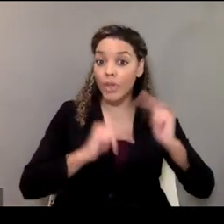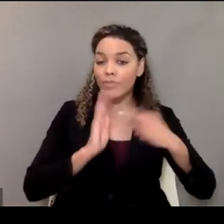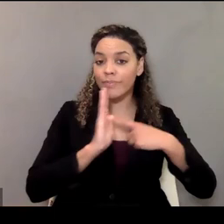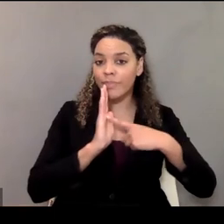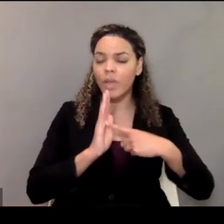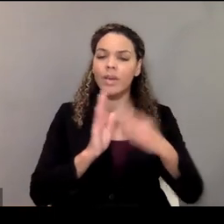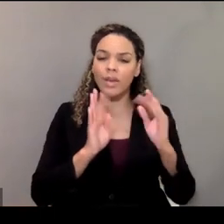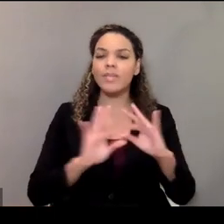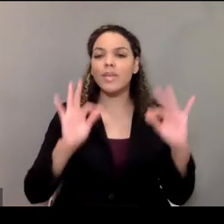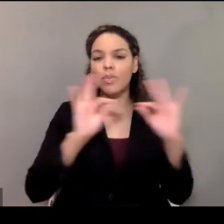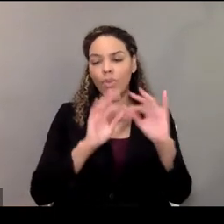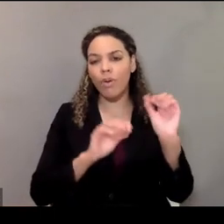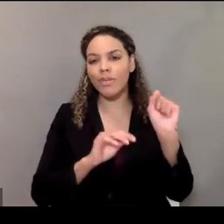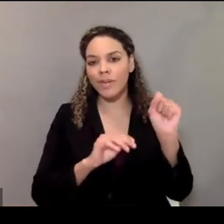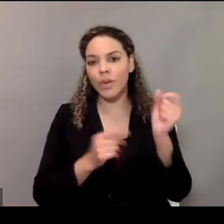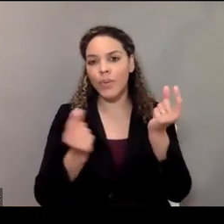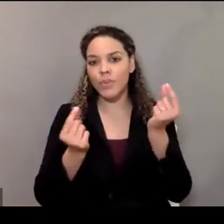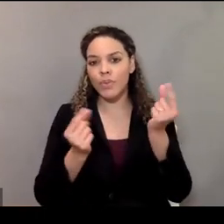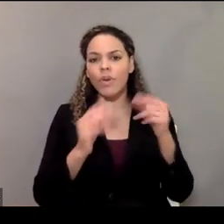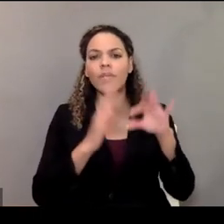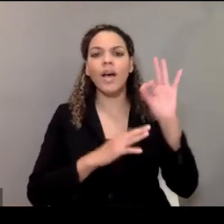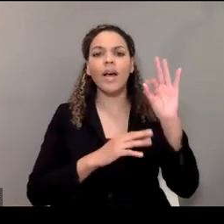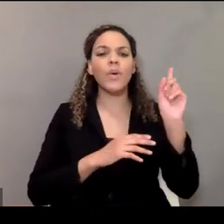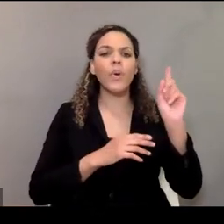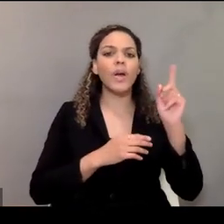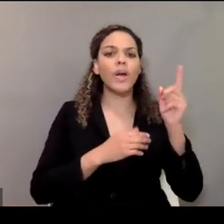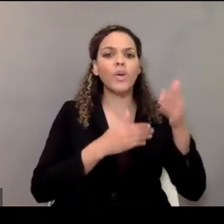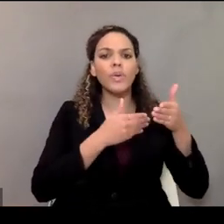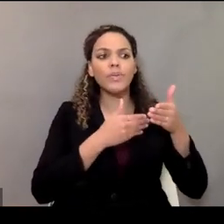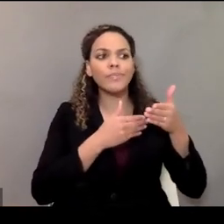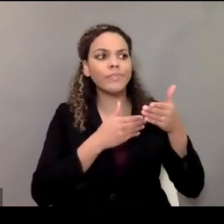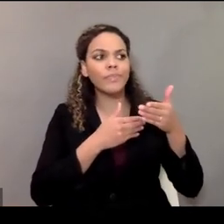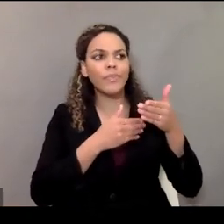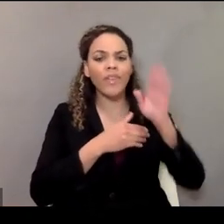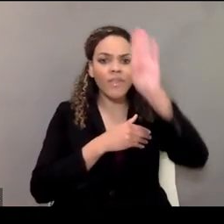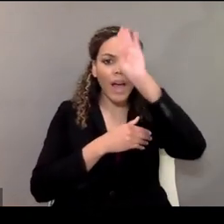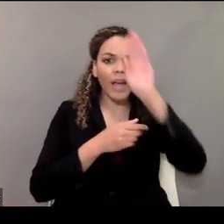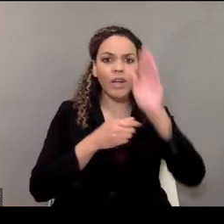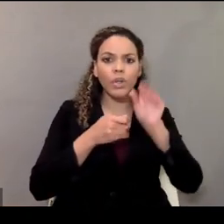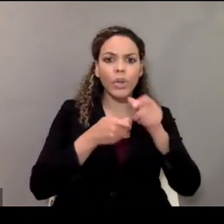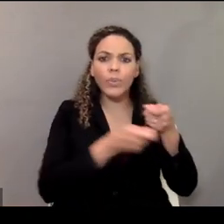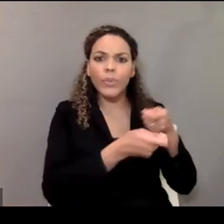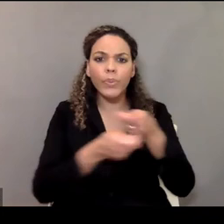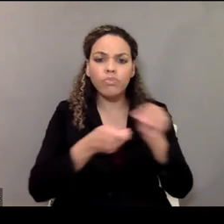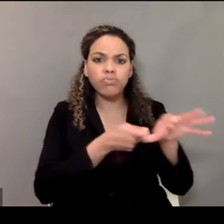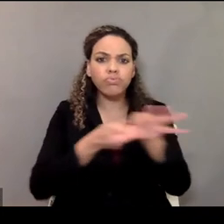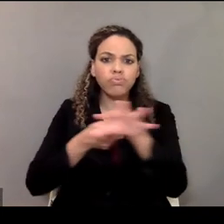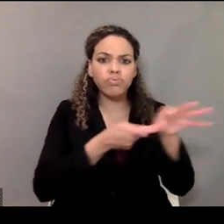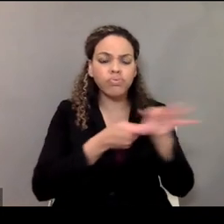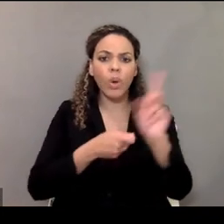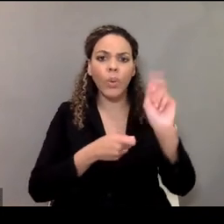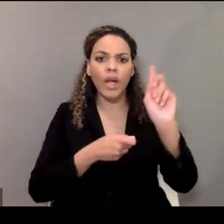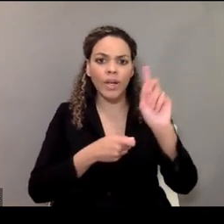you certainly want to find out where the nearest fire extinguisher is located. You also